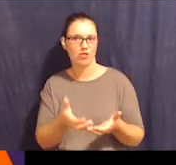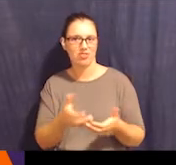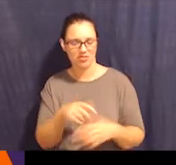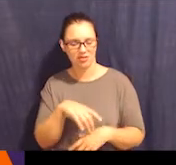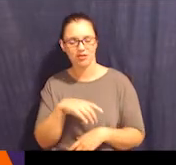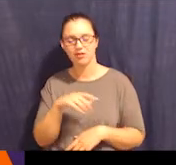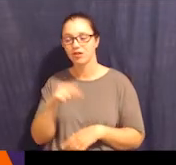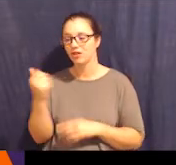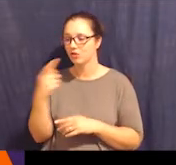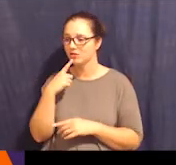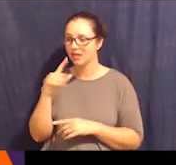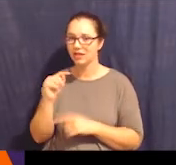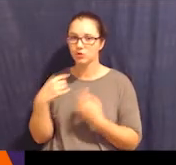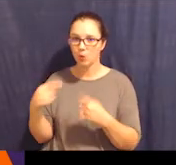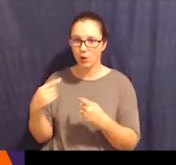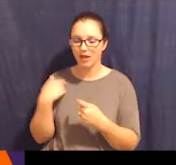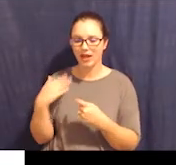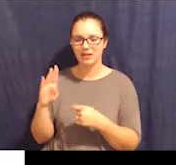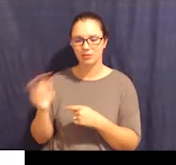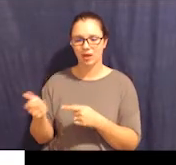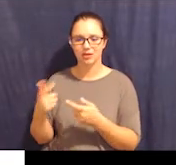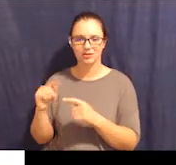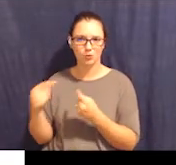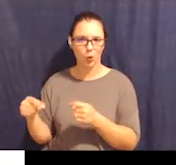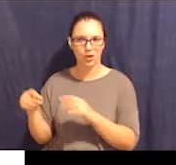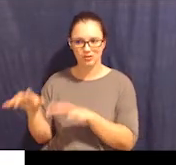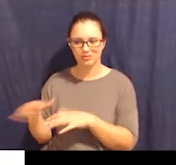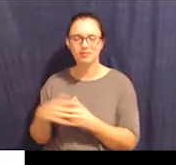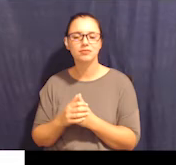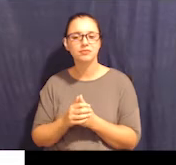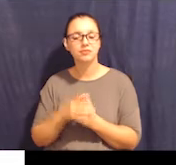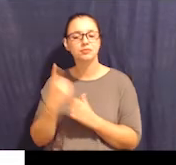here's an example of how I might use Visuals to Go.